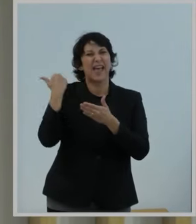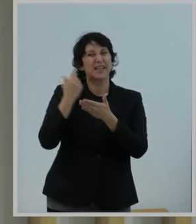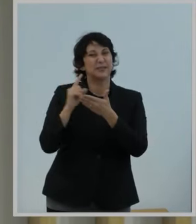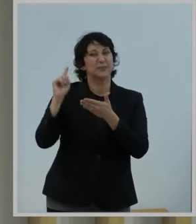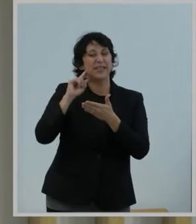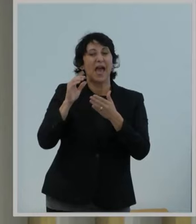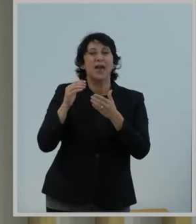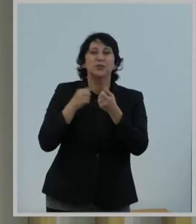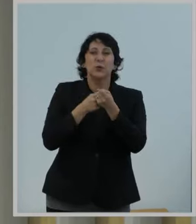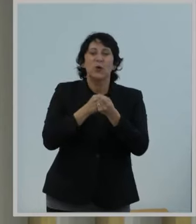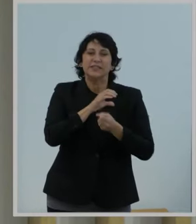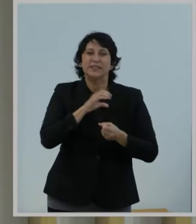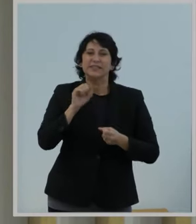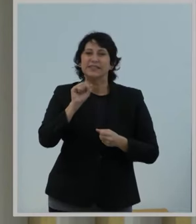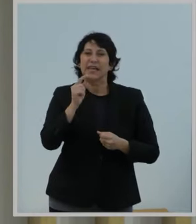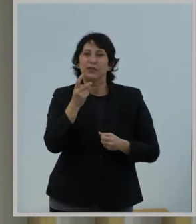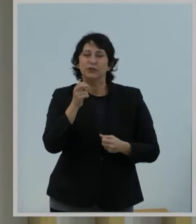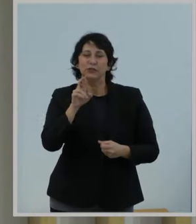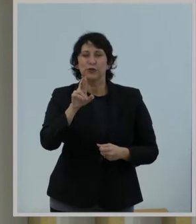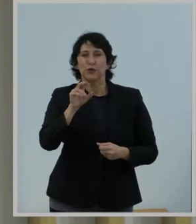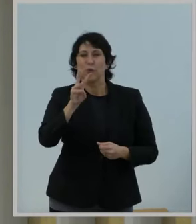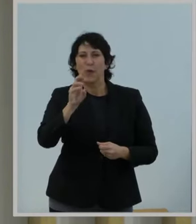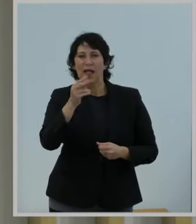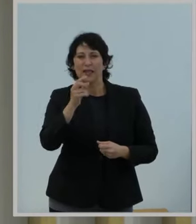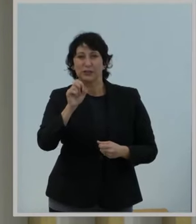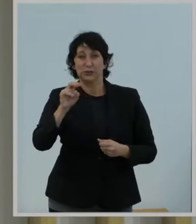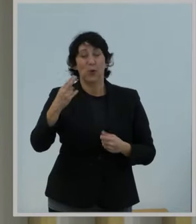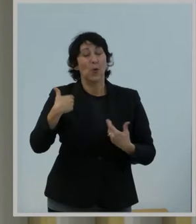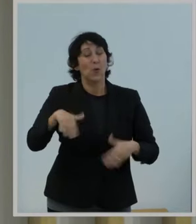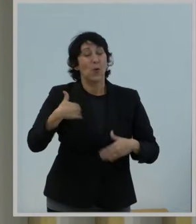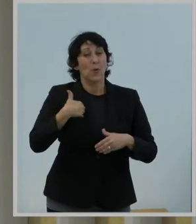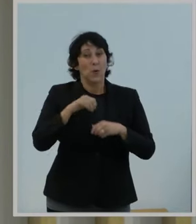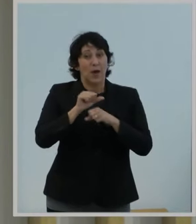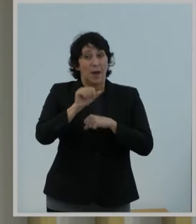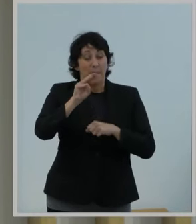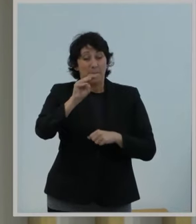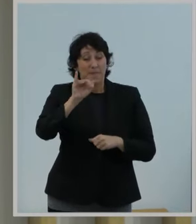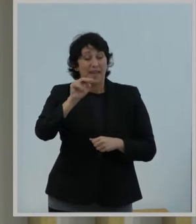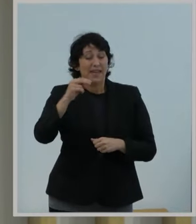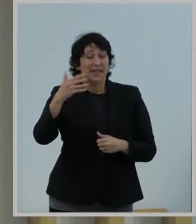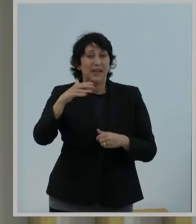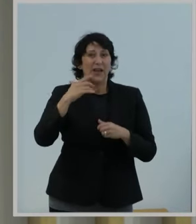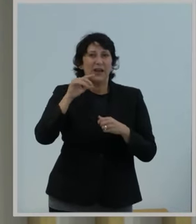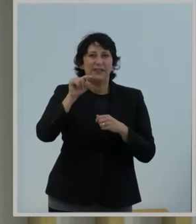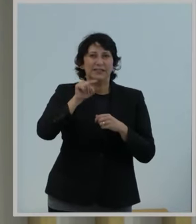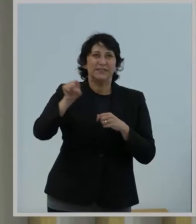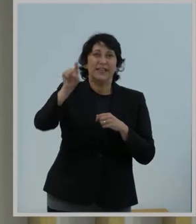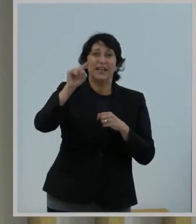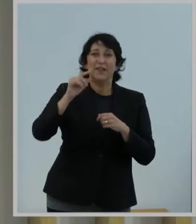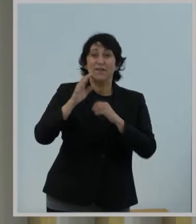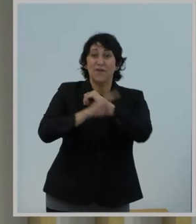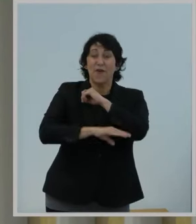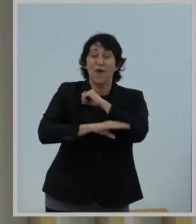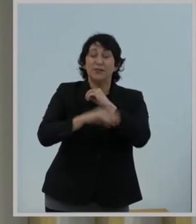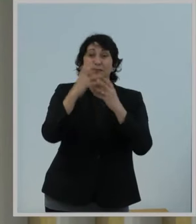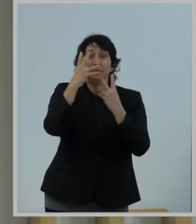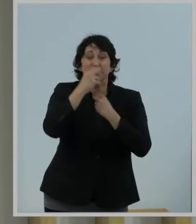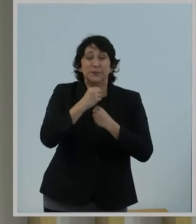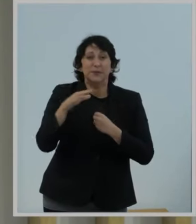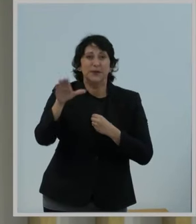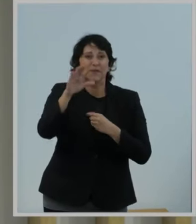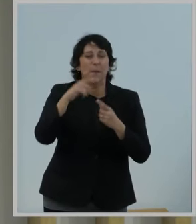Now, the Green Mountain State is something to behold in the fall, but I wasn't there to take in the leaves in the seasonal vistas.